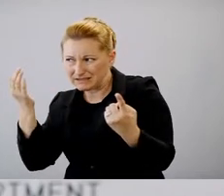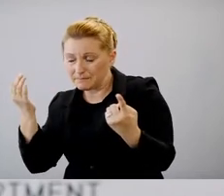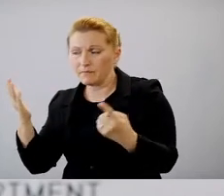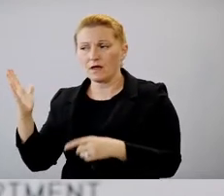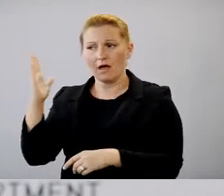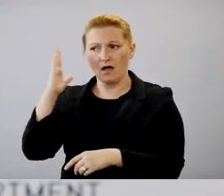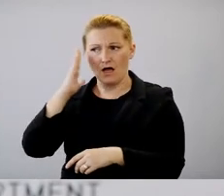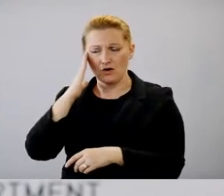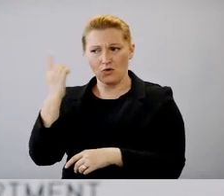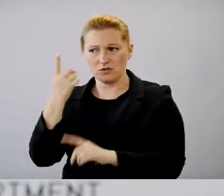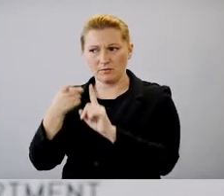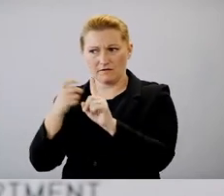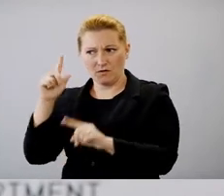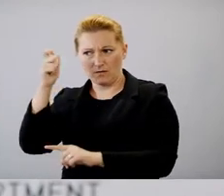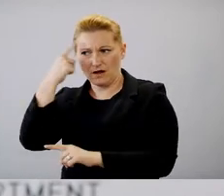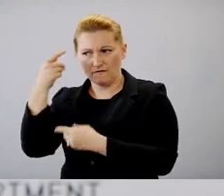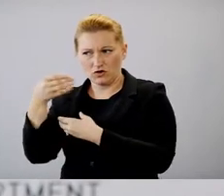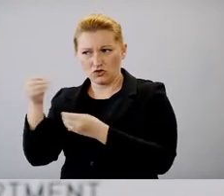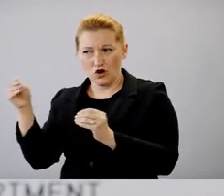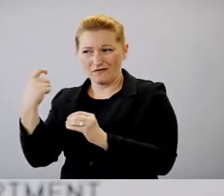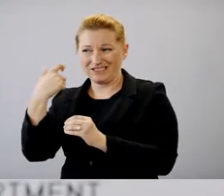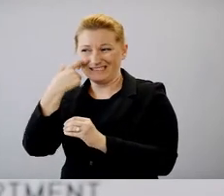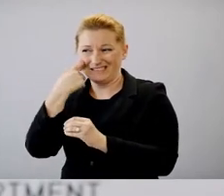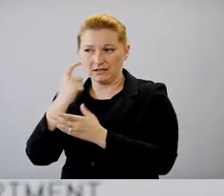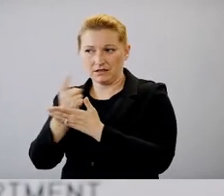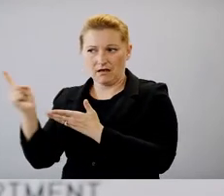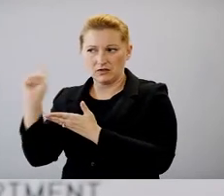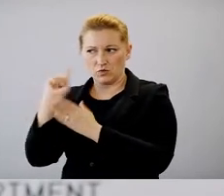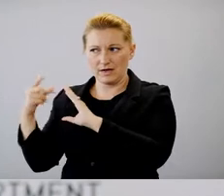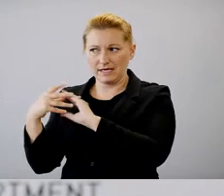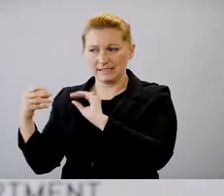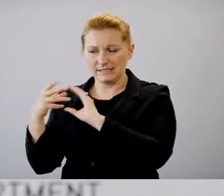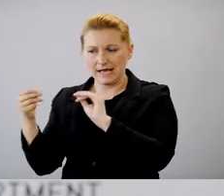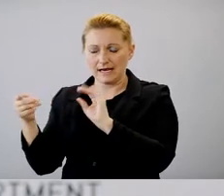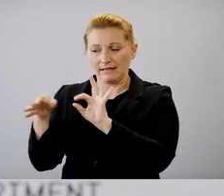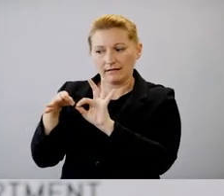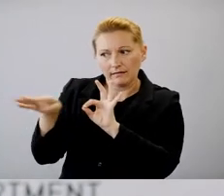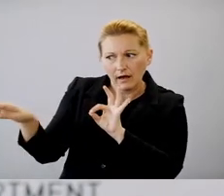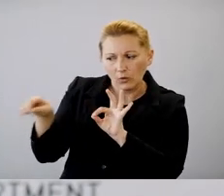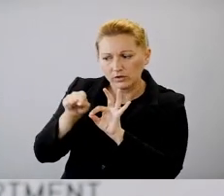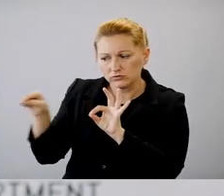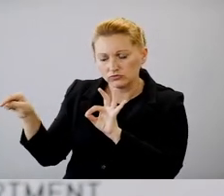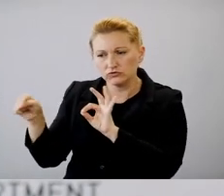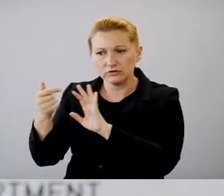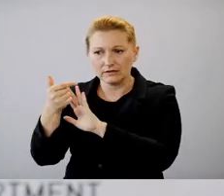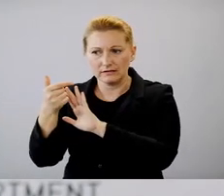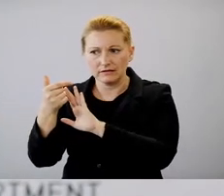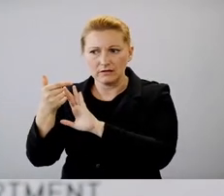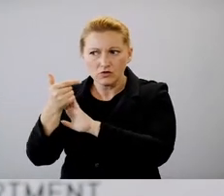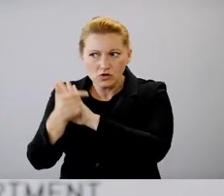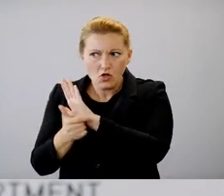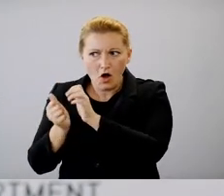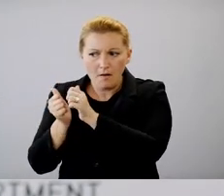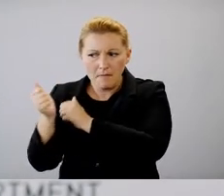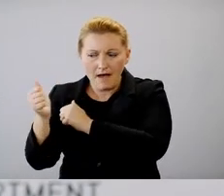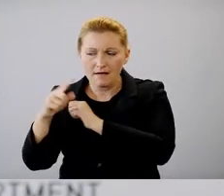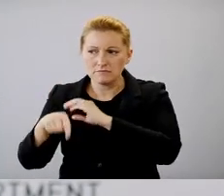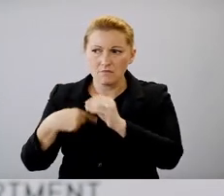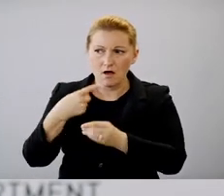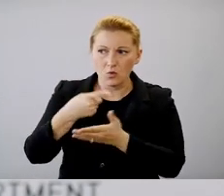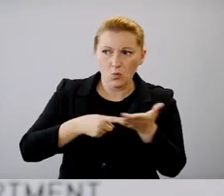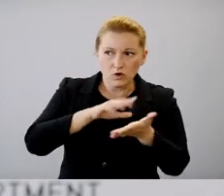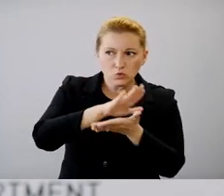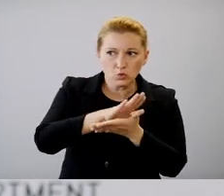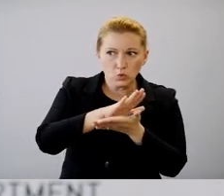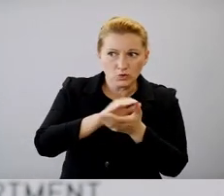office did say last week that, uh, you know, the language and the legislation that has been passed earlier this year about what schools are able to